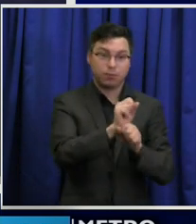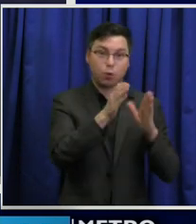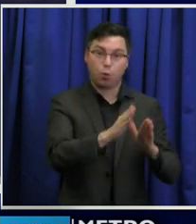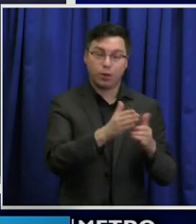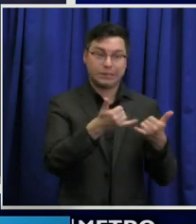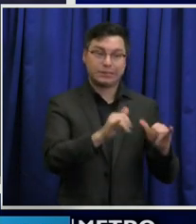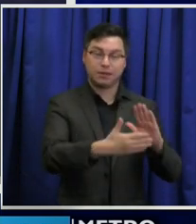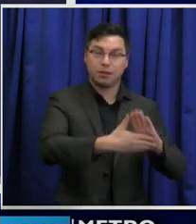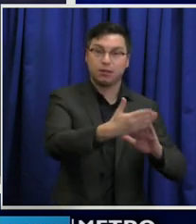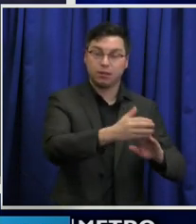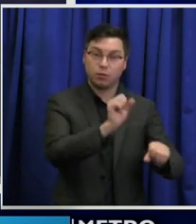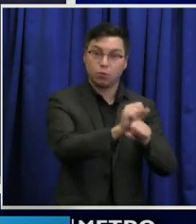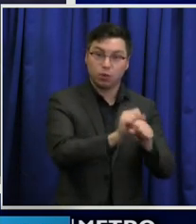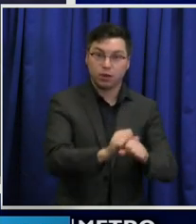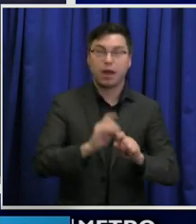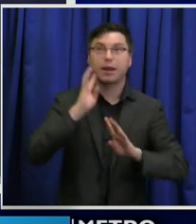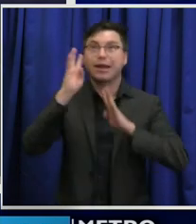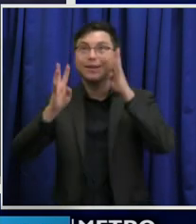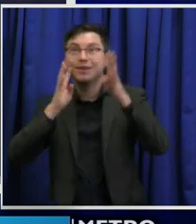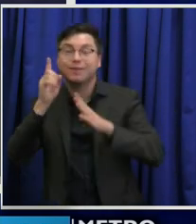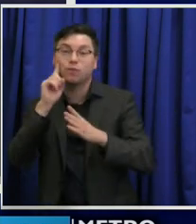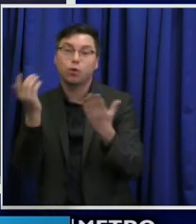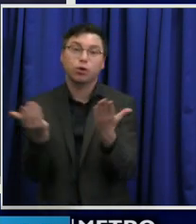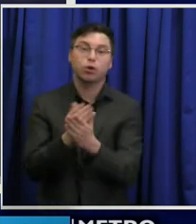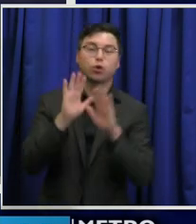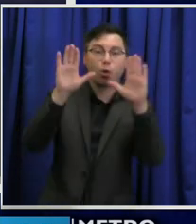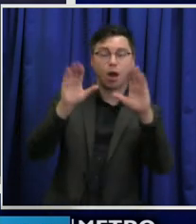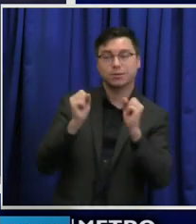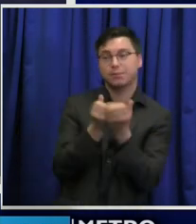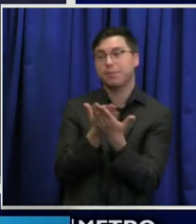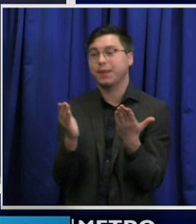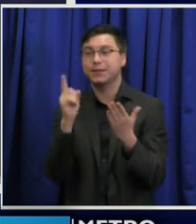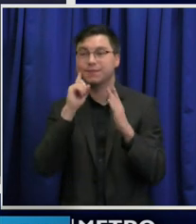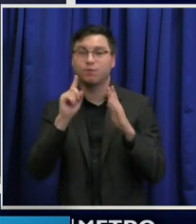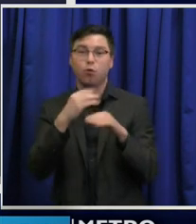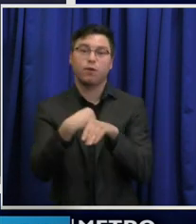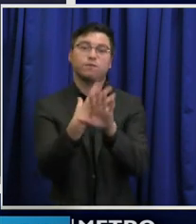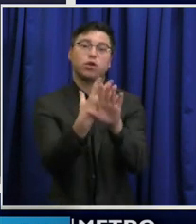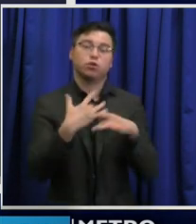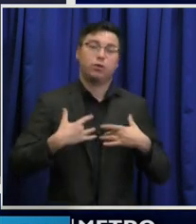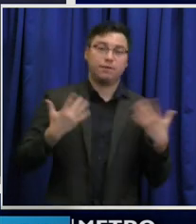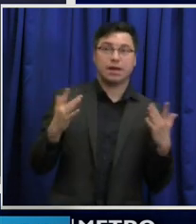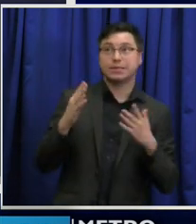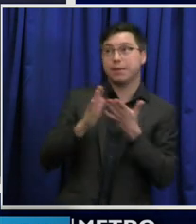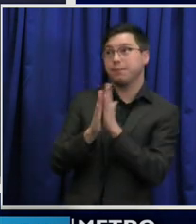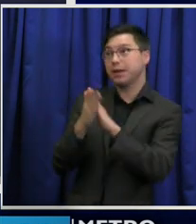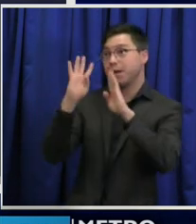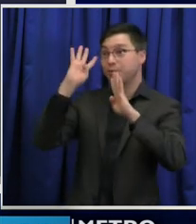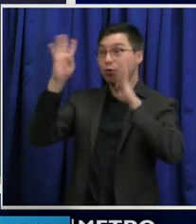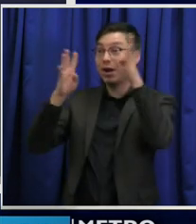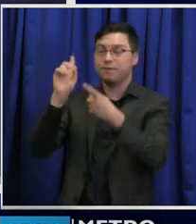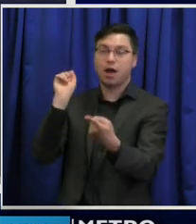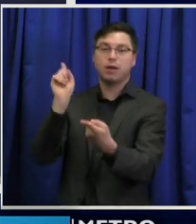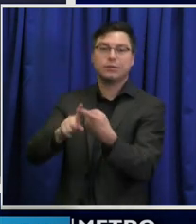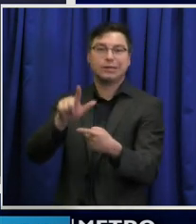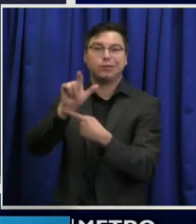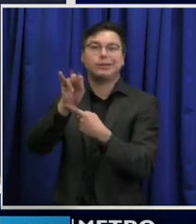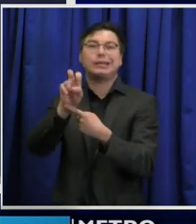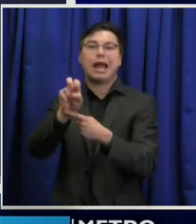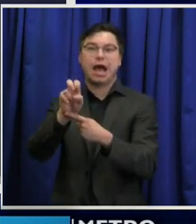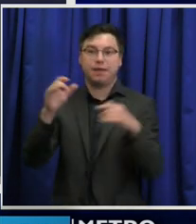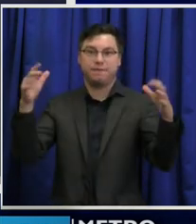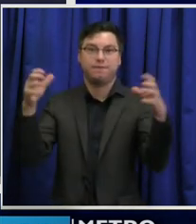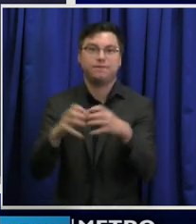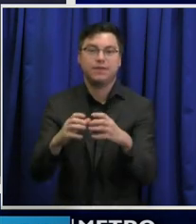keep innovating so that we can create new and awesome things for virtual events and just get creative until live events actually come back in any